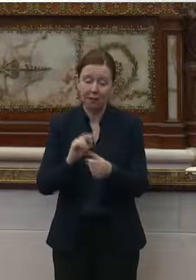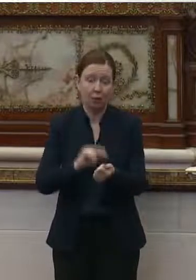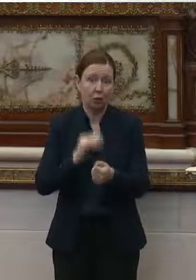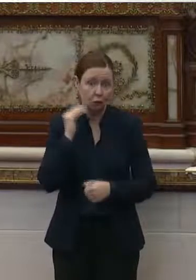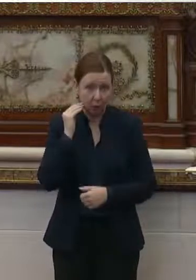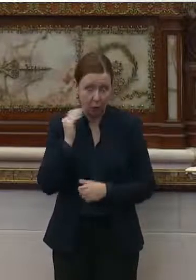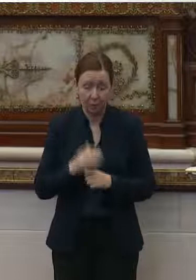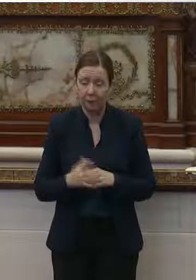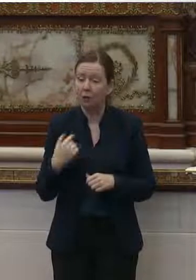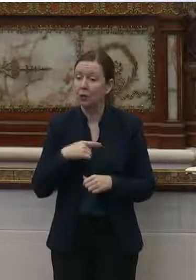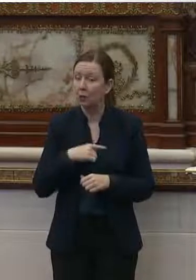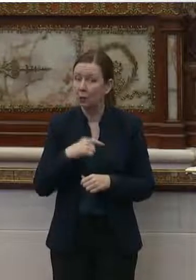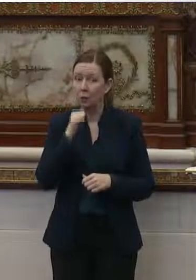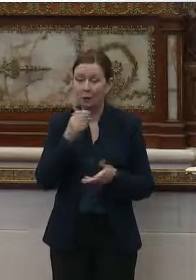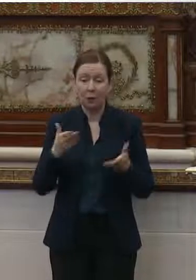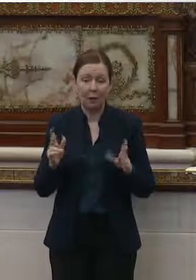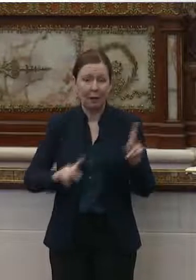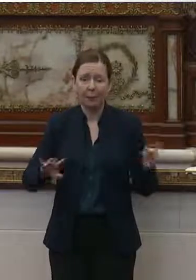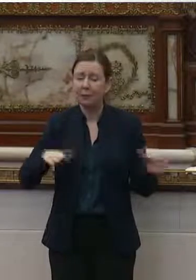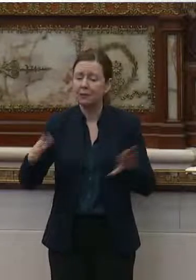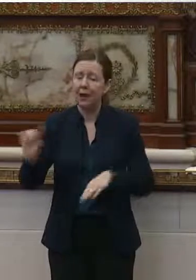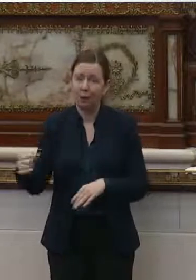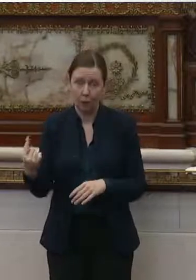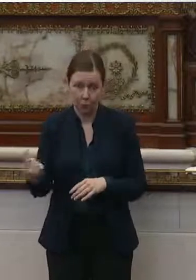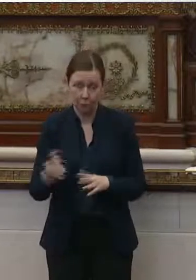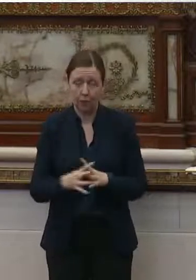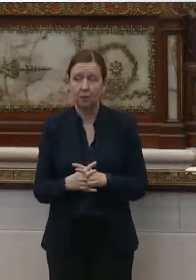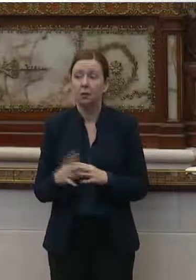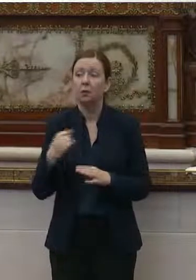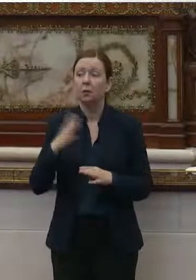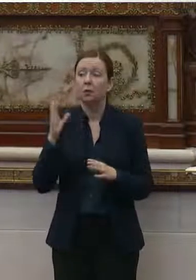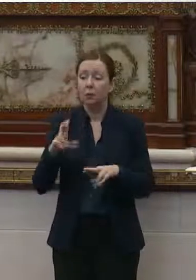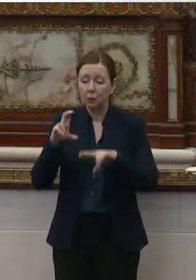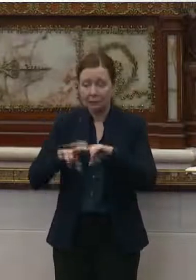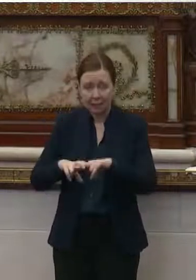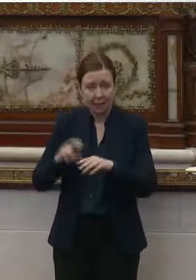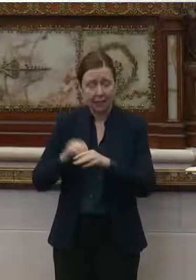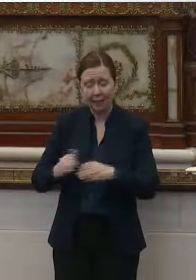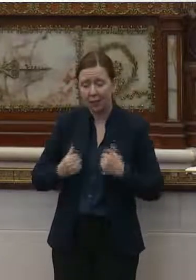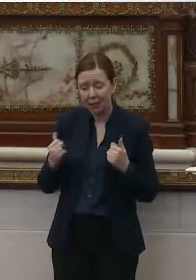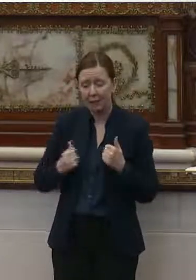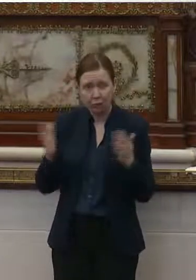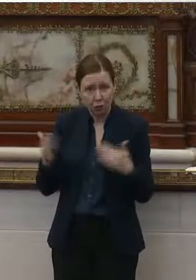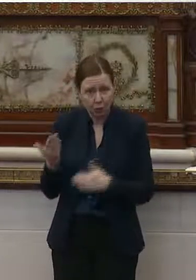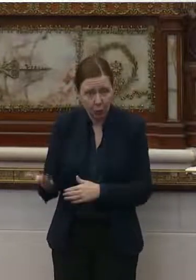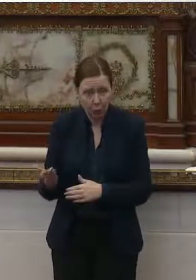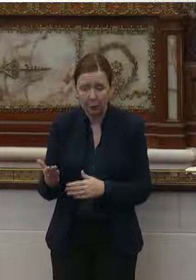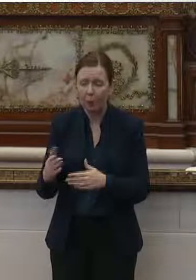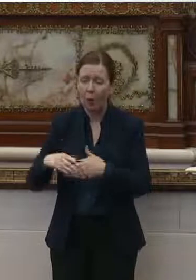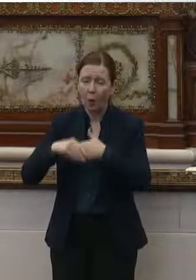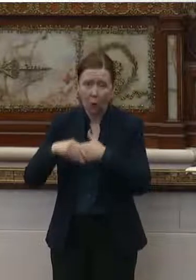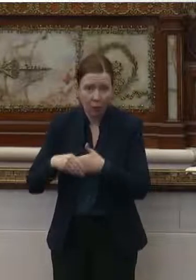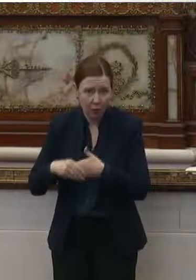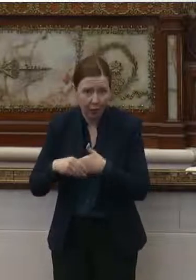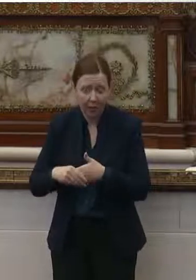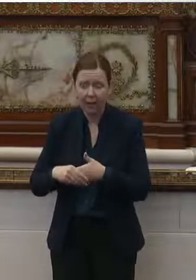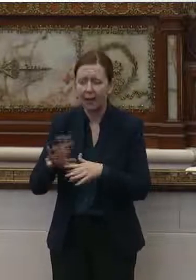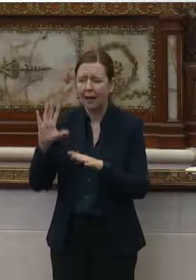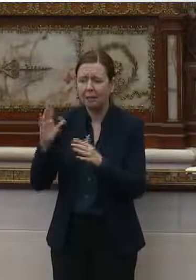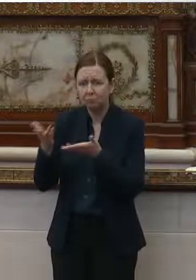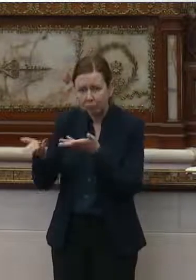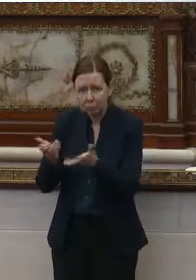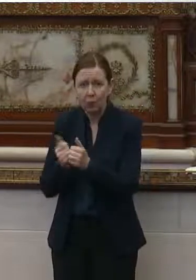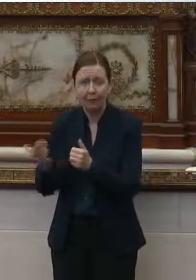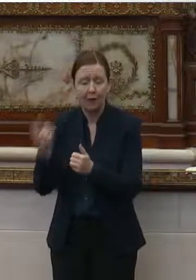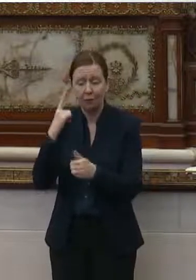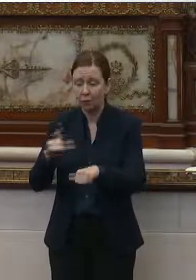home. We do not let people die alone. We will sit in a residence room, hold their hand and be with them for